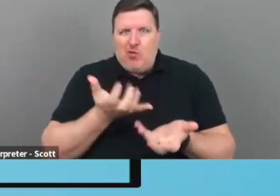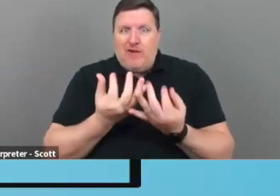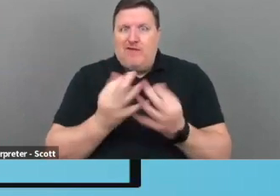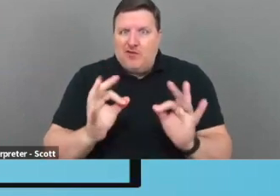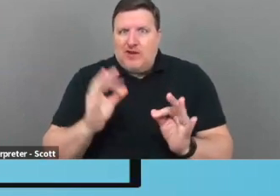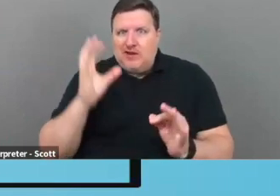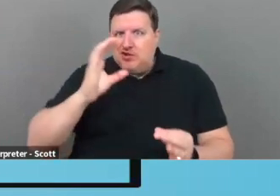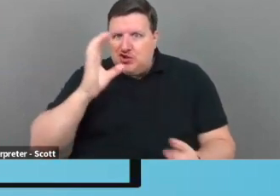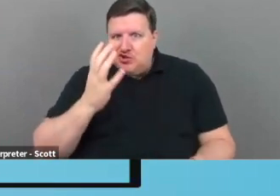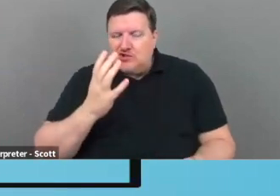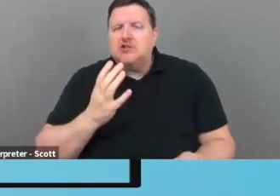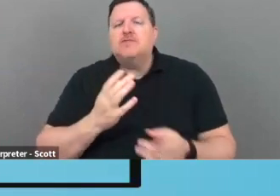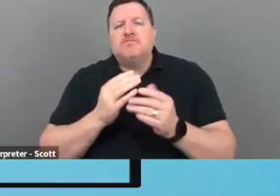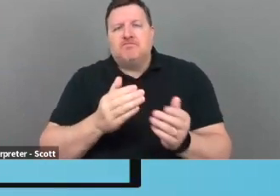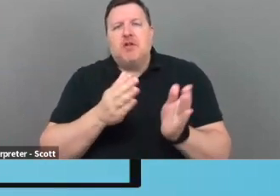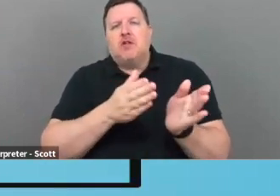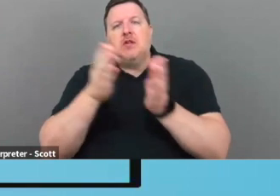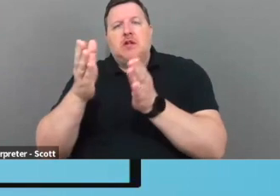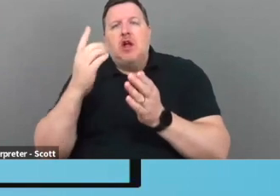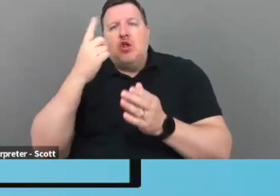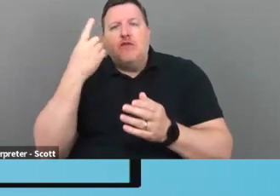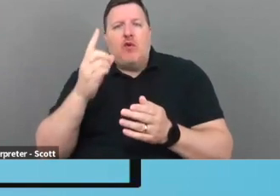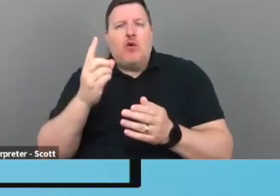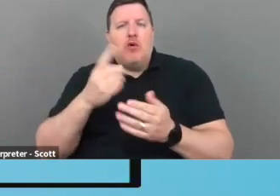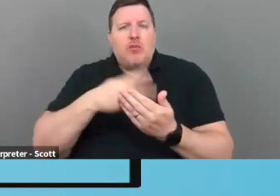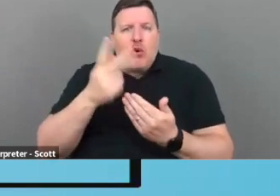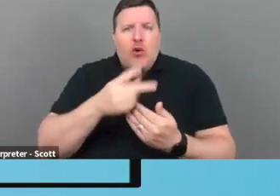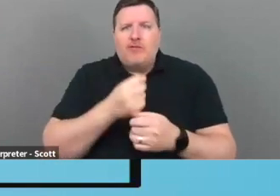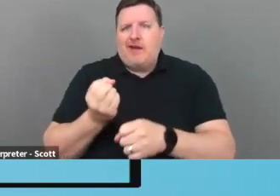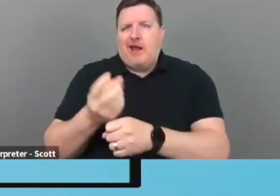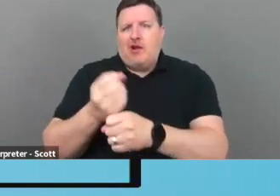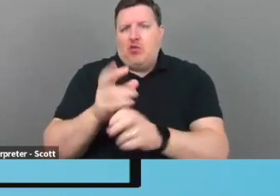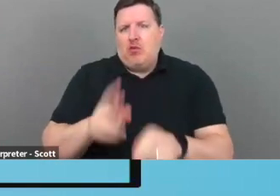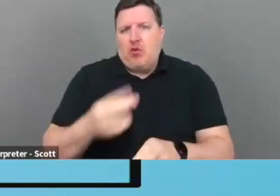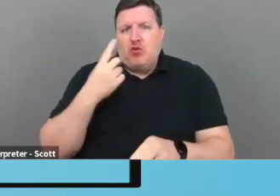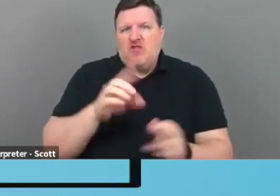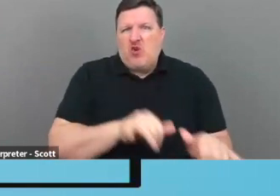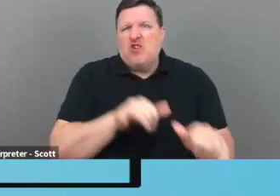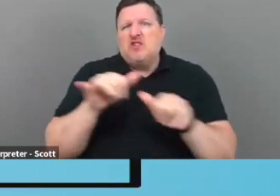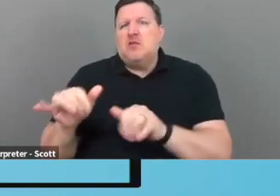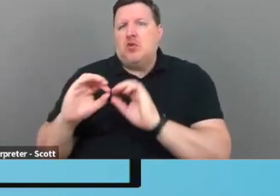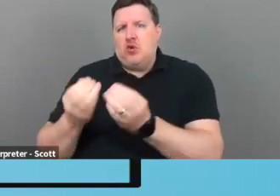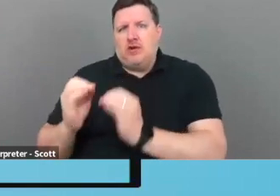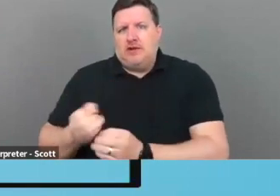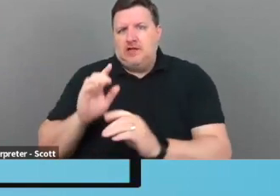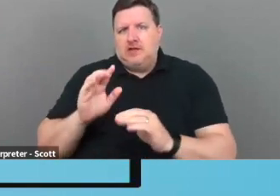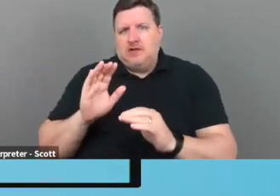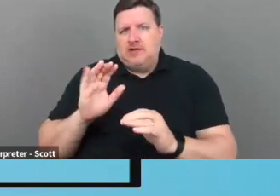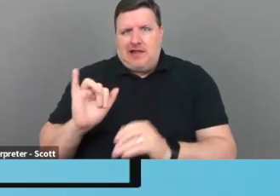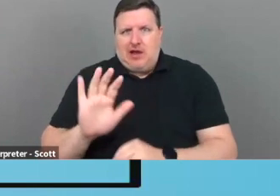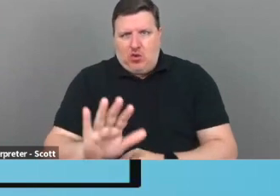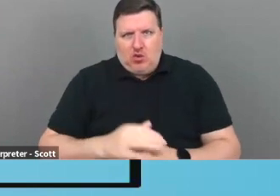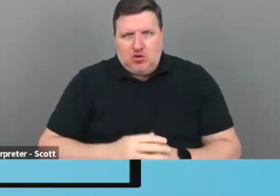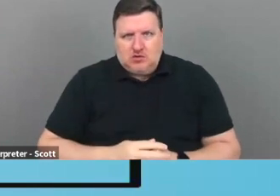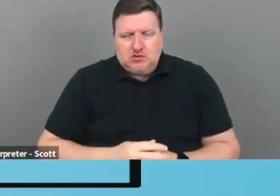Look, at programs and annual reports of similar organizations, right? Look